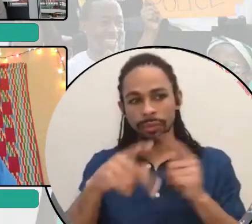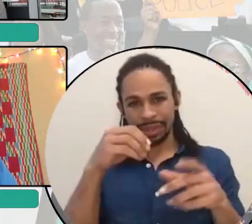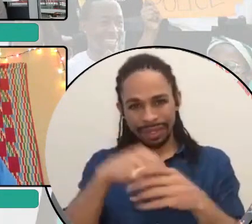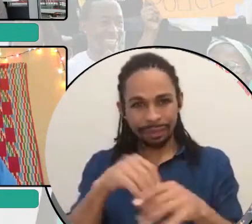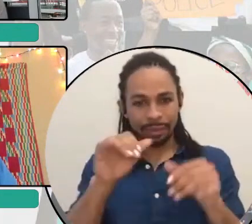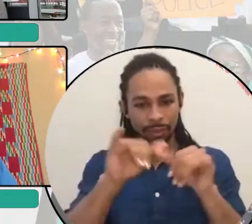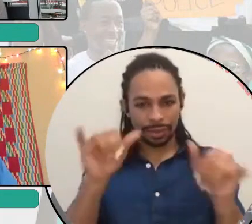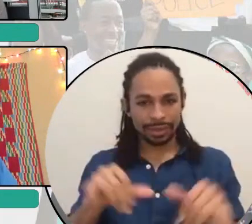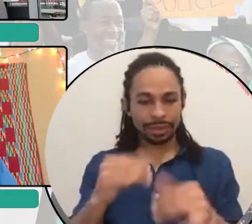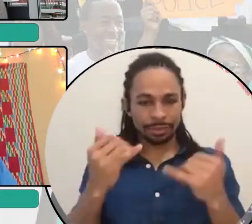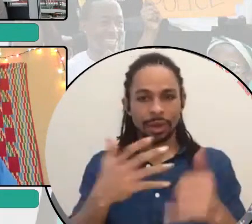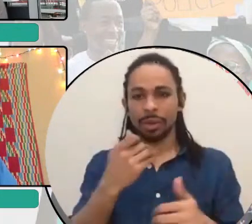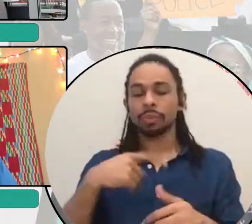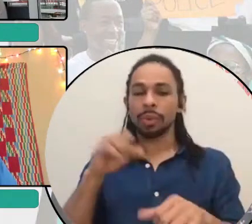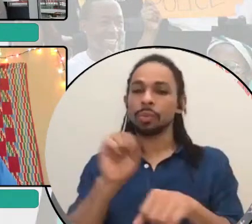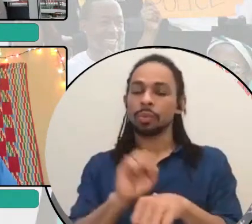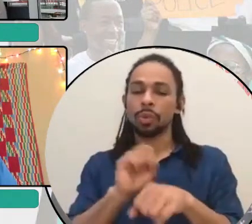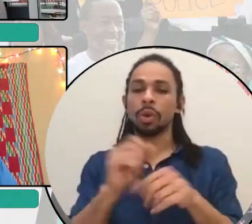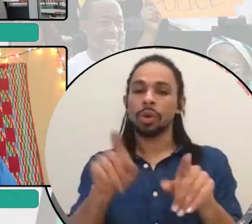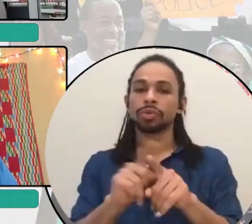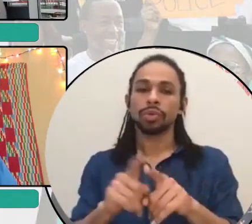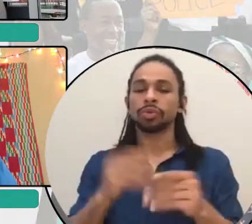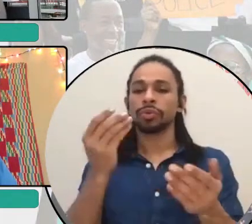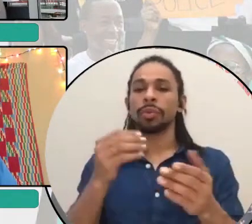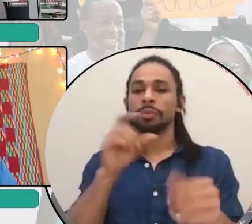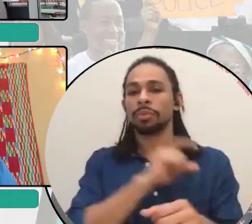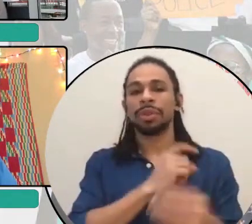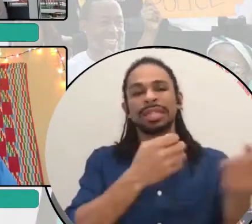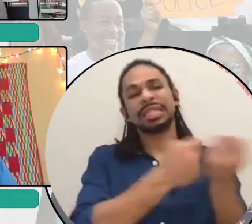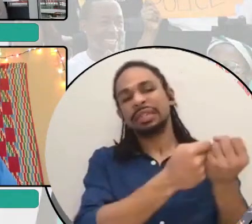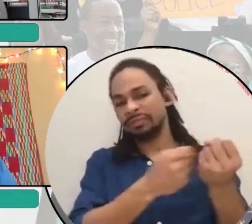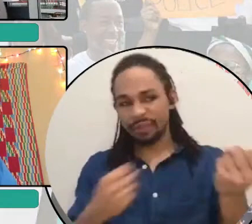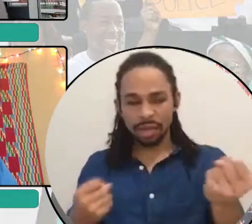defunding the police, um, all around the state as much as we can.